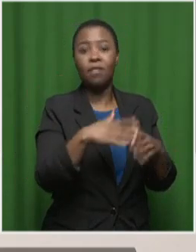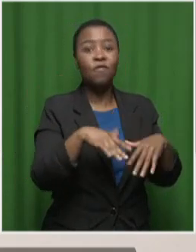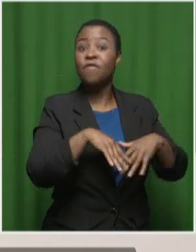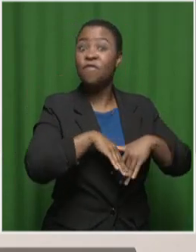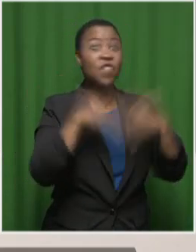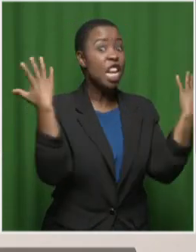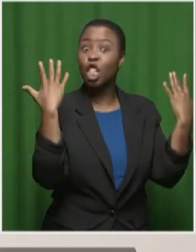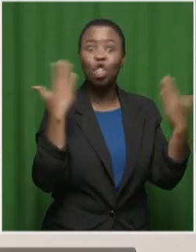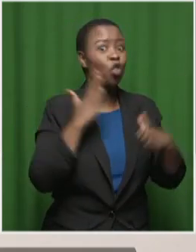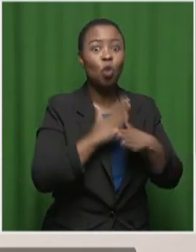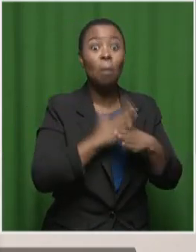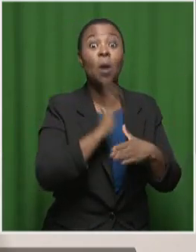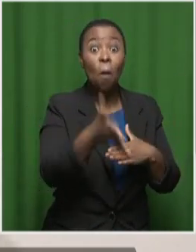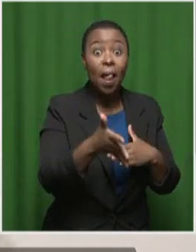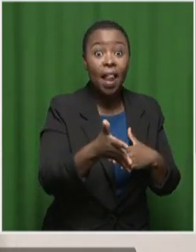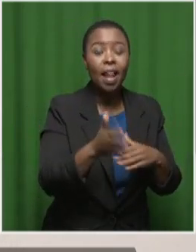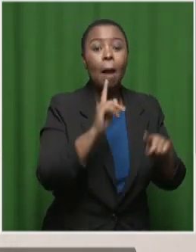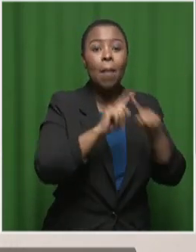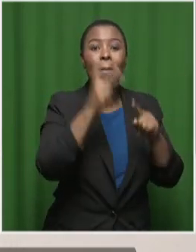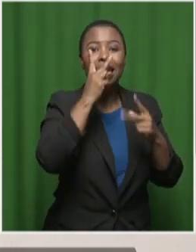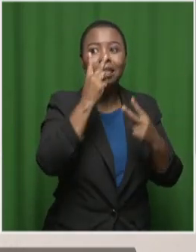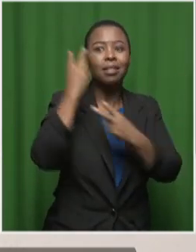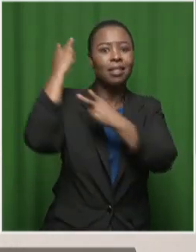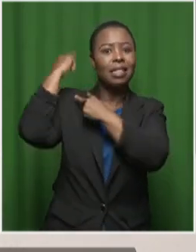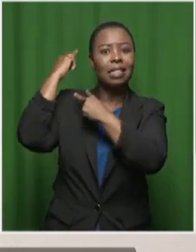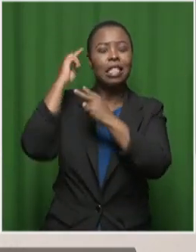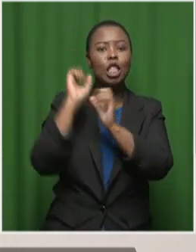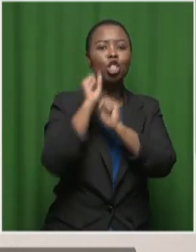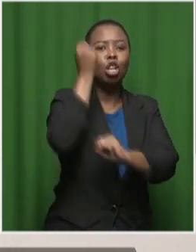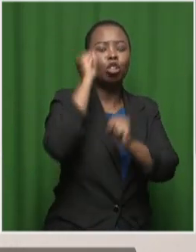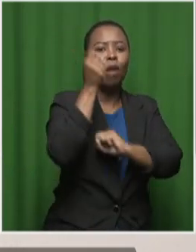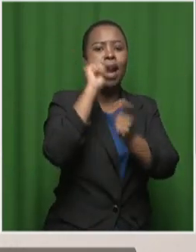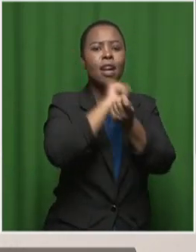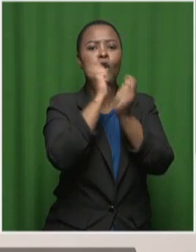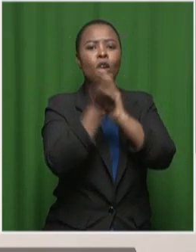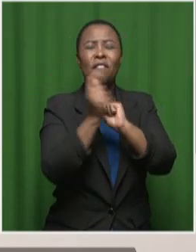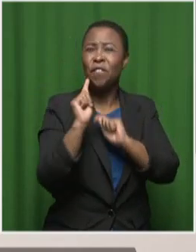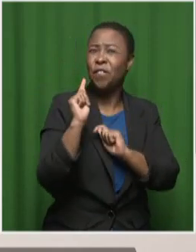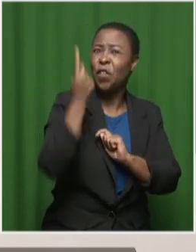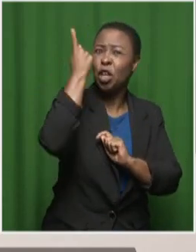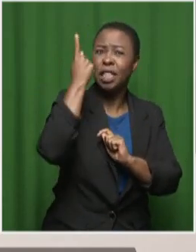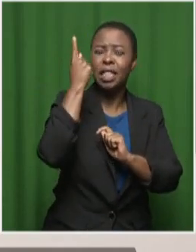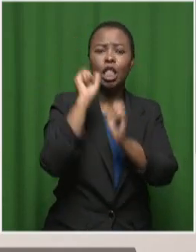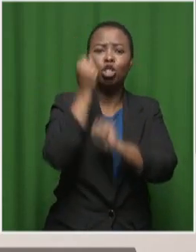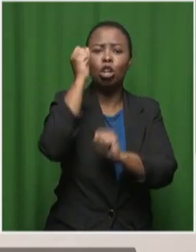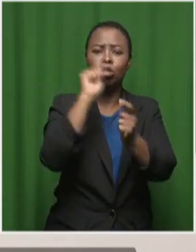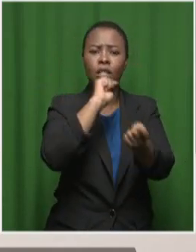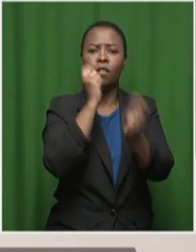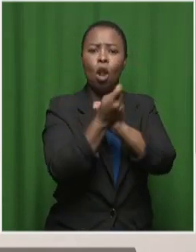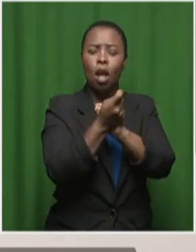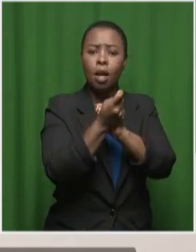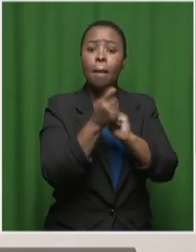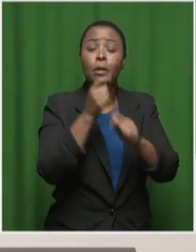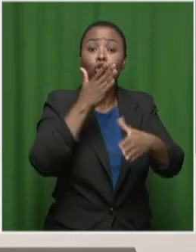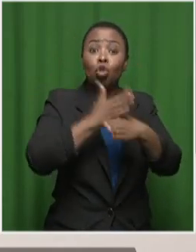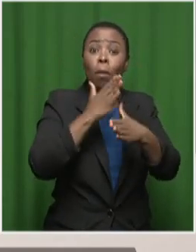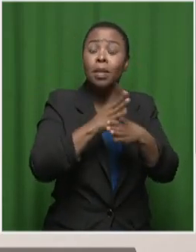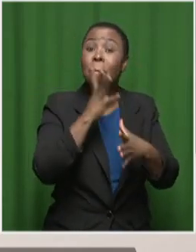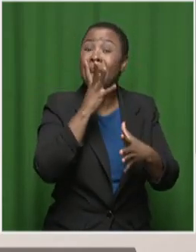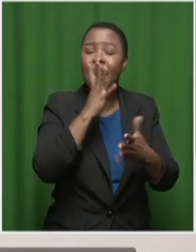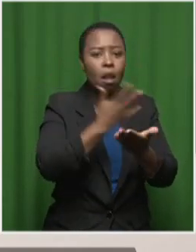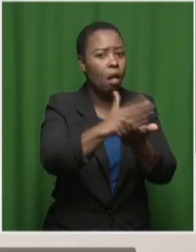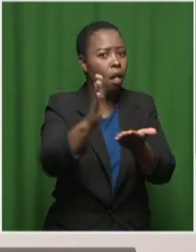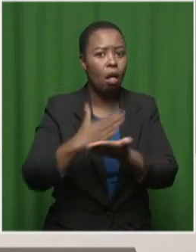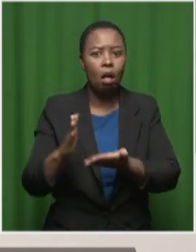However, we have to look at the history of industrial revolutions. The first industrial revolution killed off many of the jobs involved in